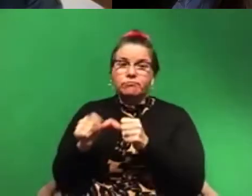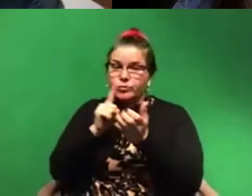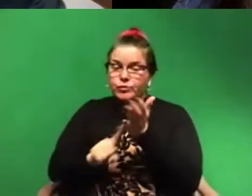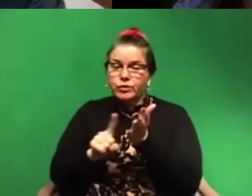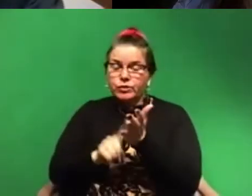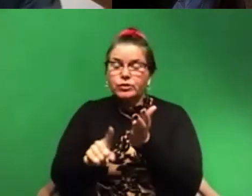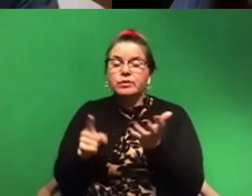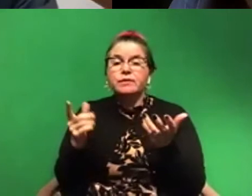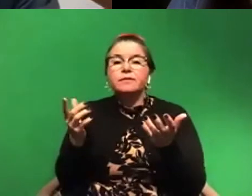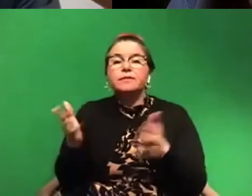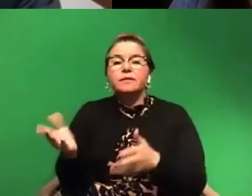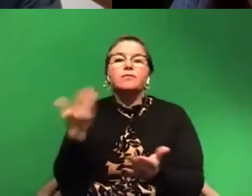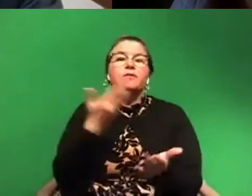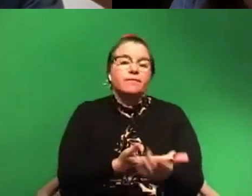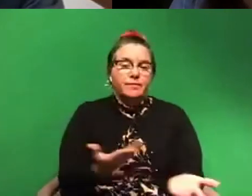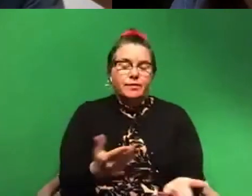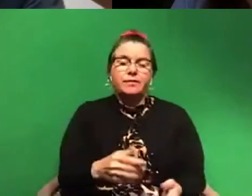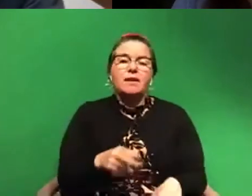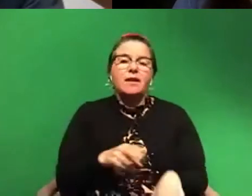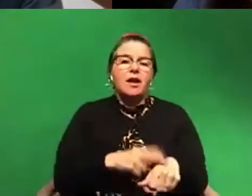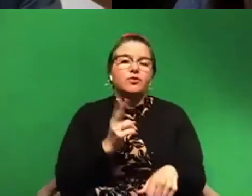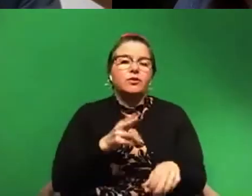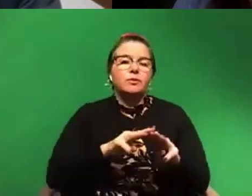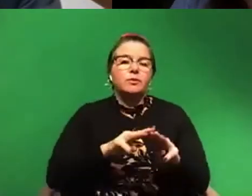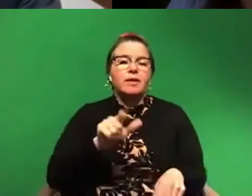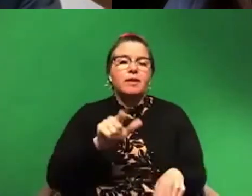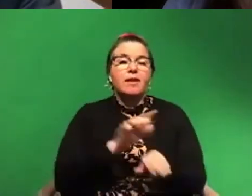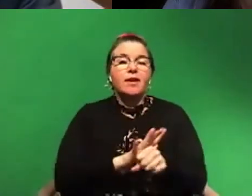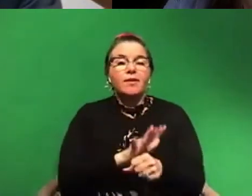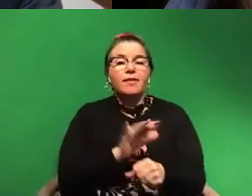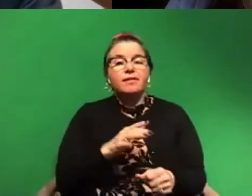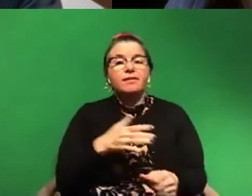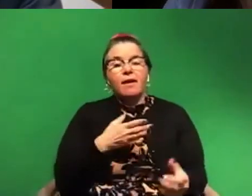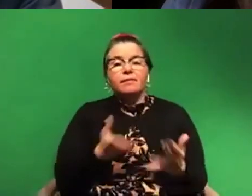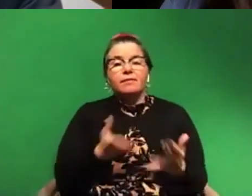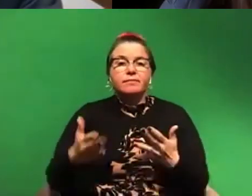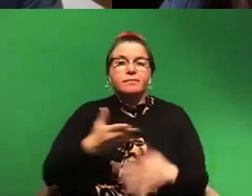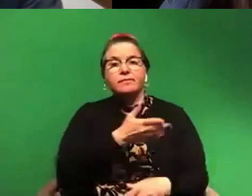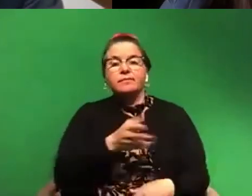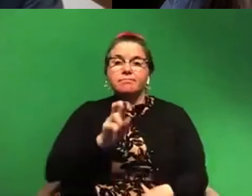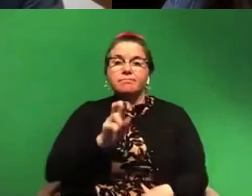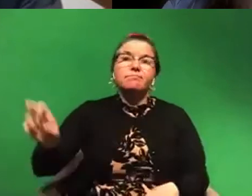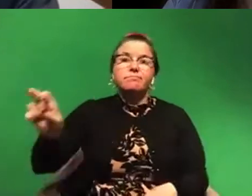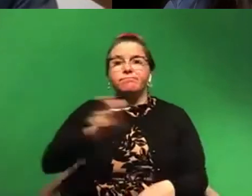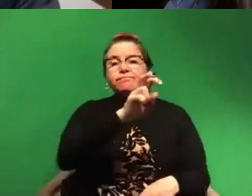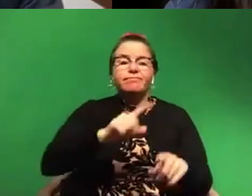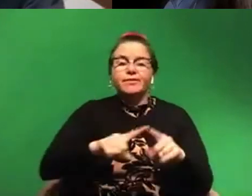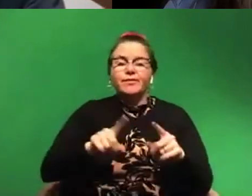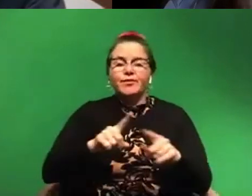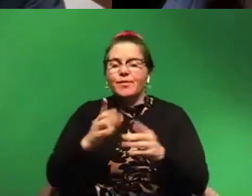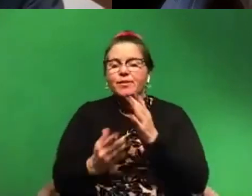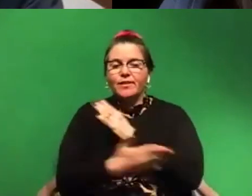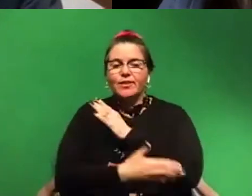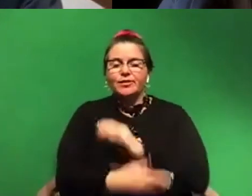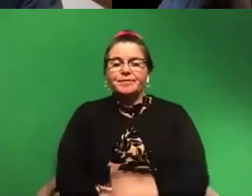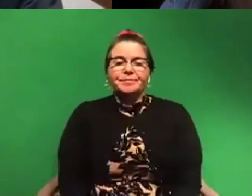ended up here at the natural history museum of LA County. So that was my, uh, bouncing around the country. Yeah. Job. That